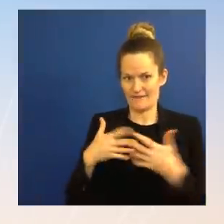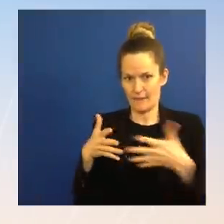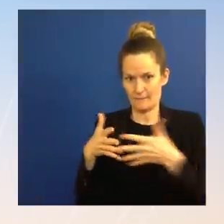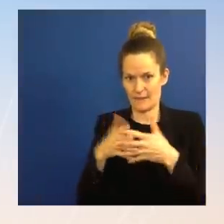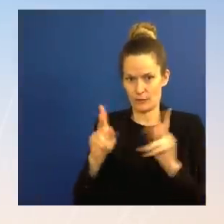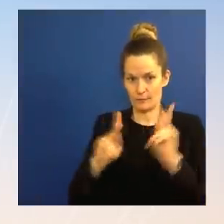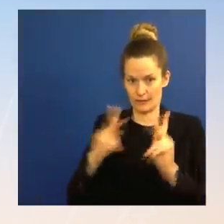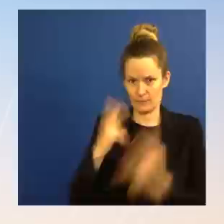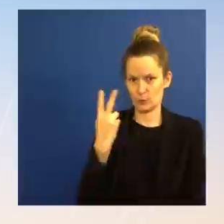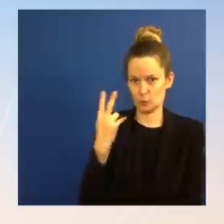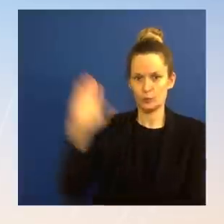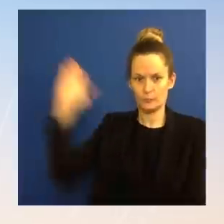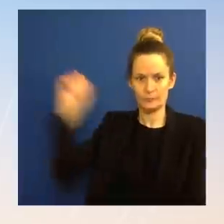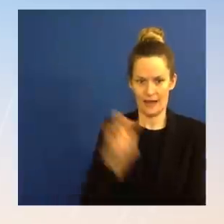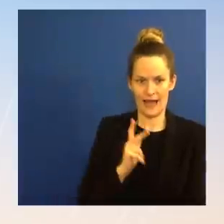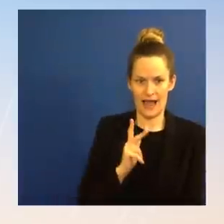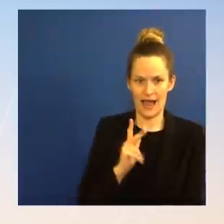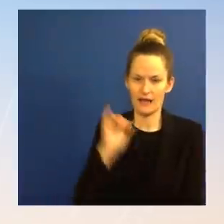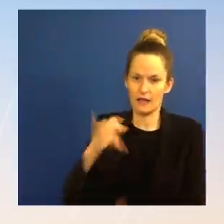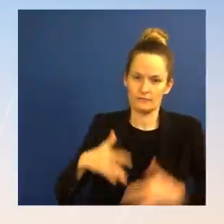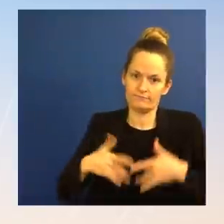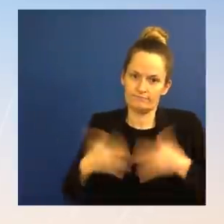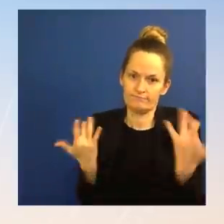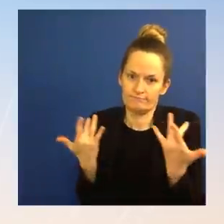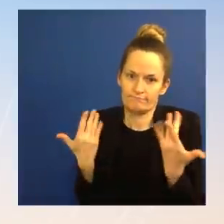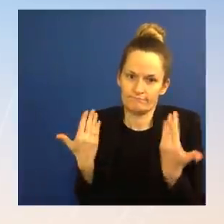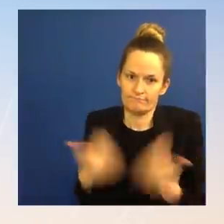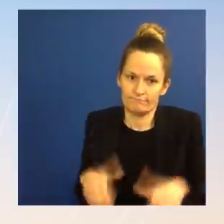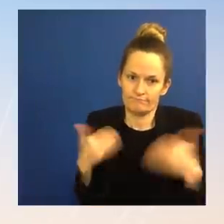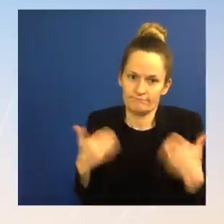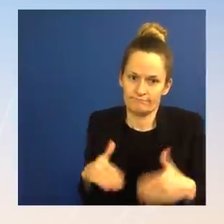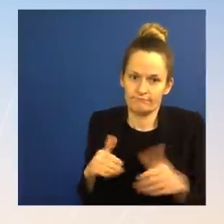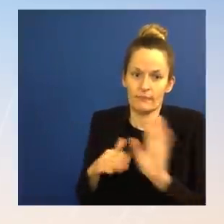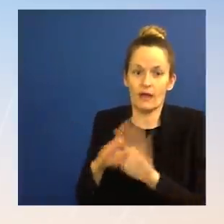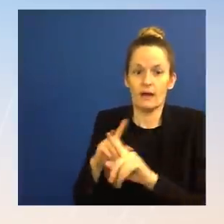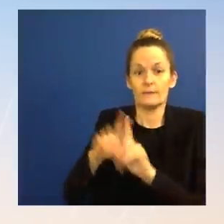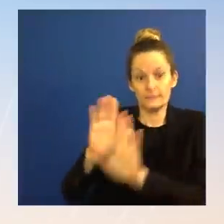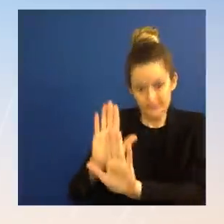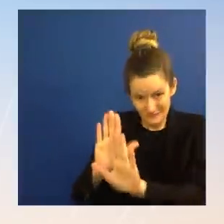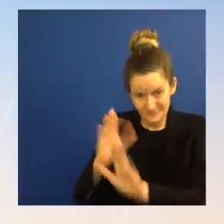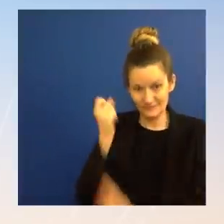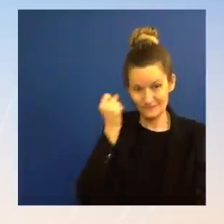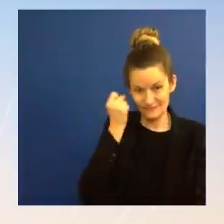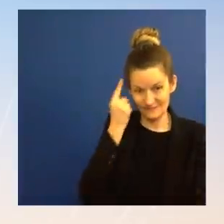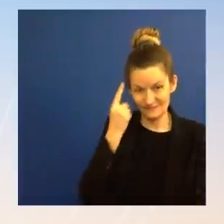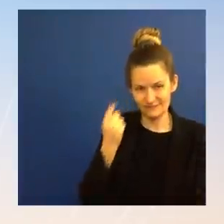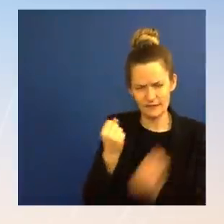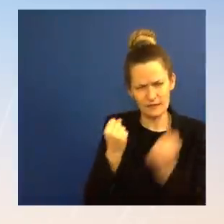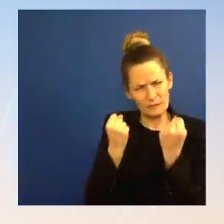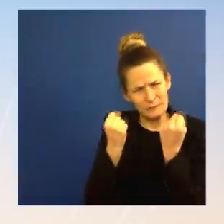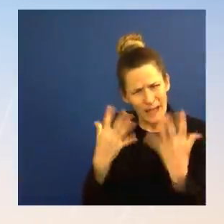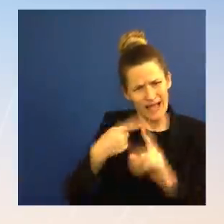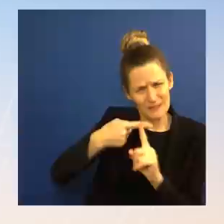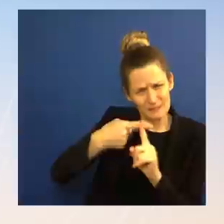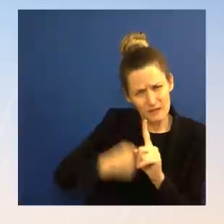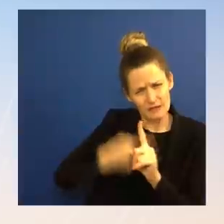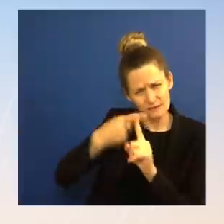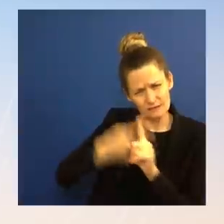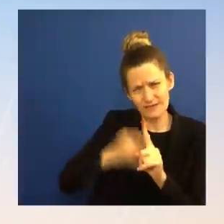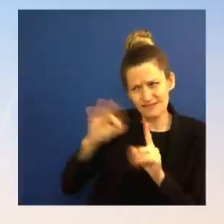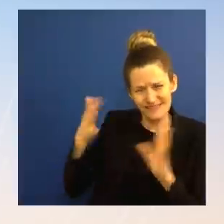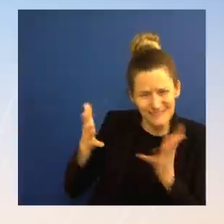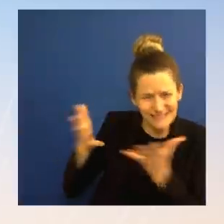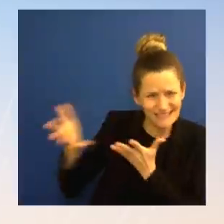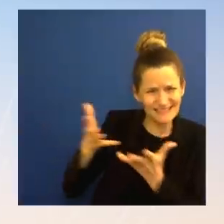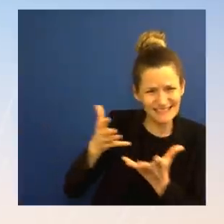without the tireless work over the series of months by a number of our diplomats, including, of course,